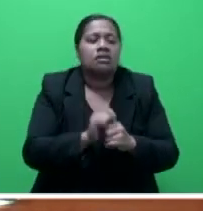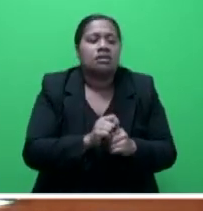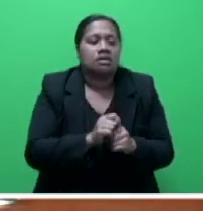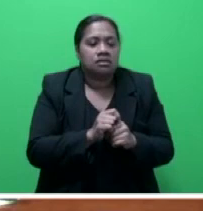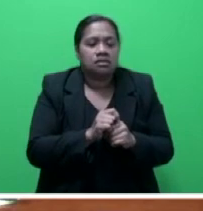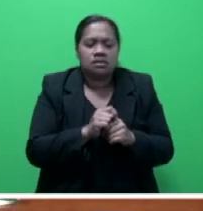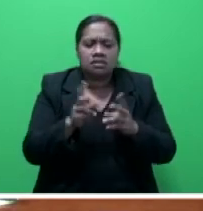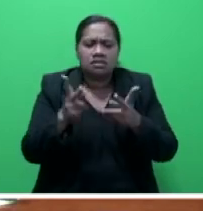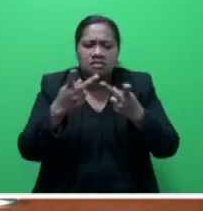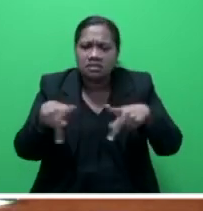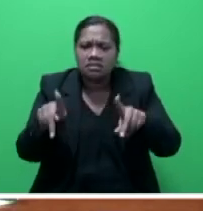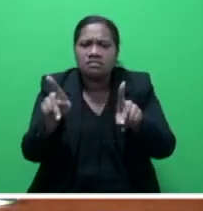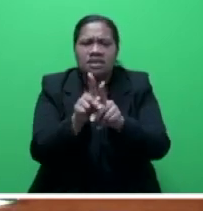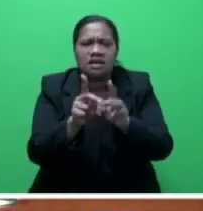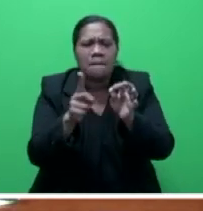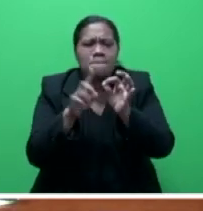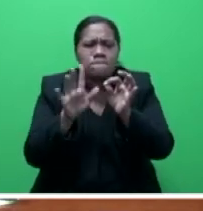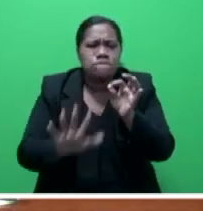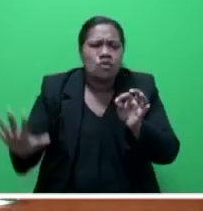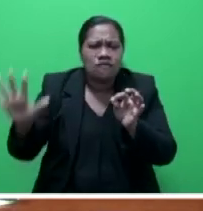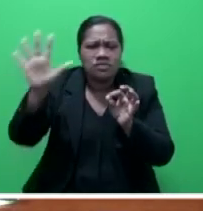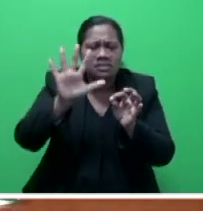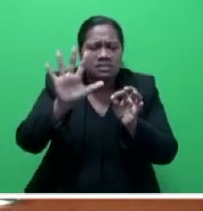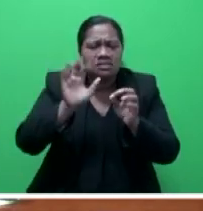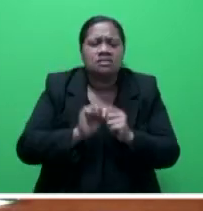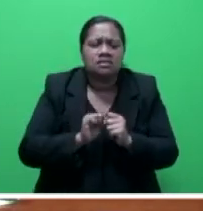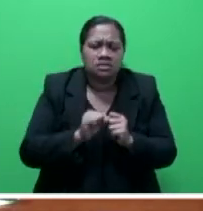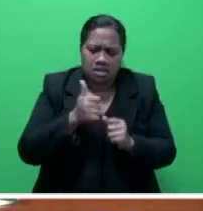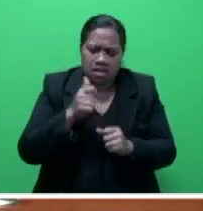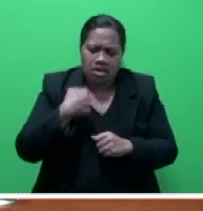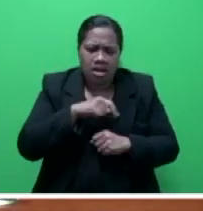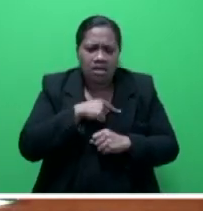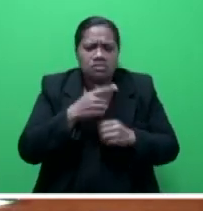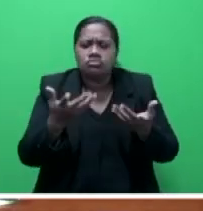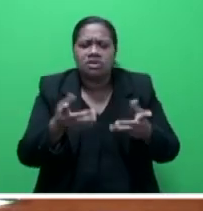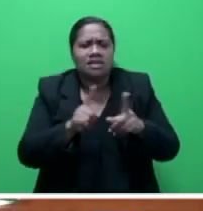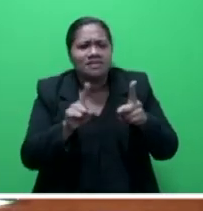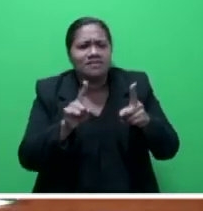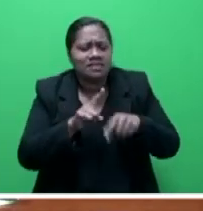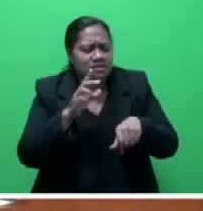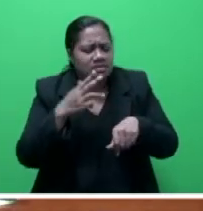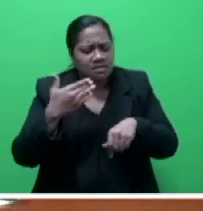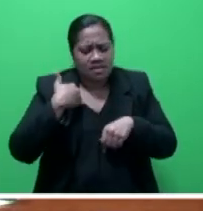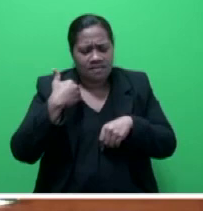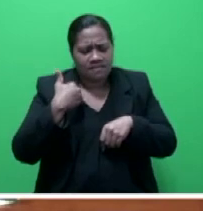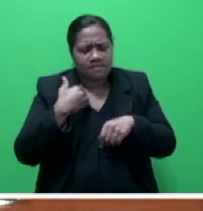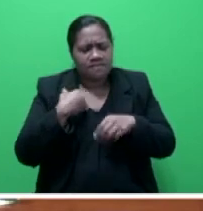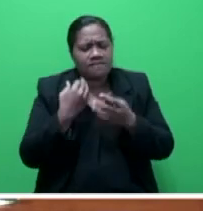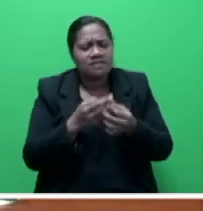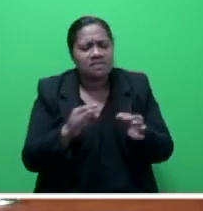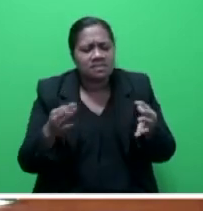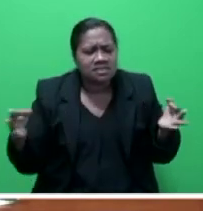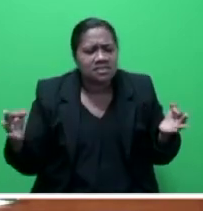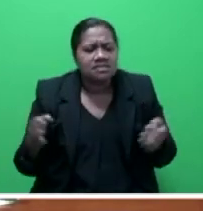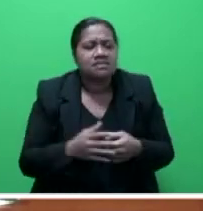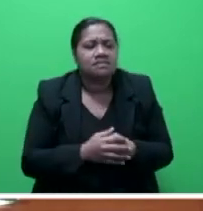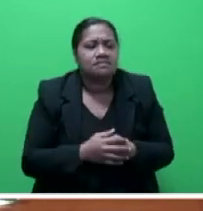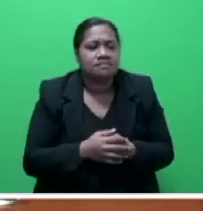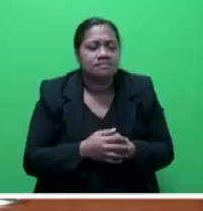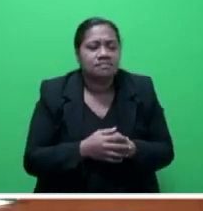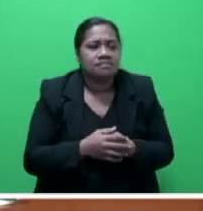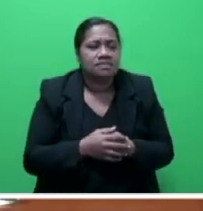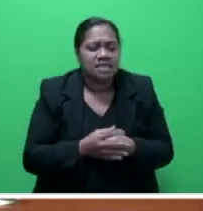and also allowed us to see where the different health facilities, including isolation centers and fever clinics were located.